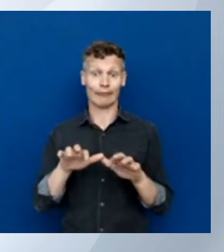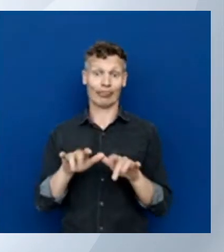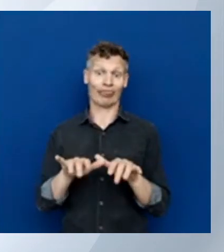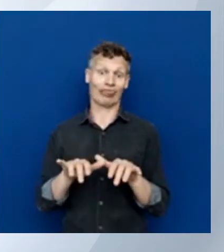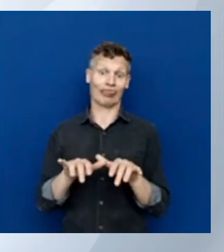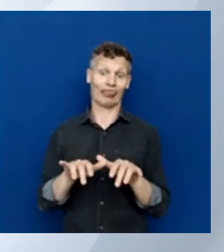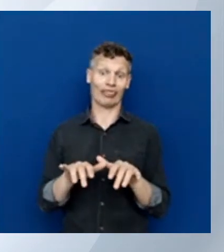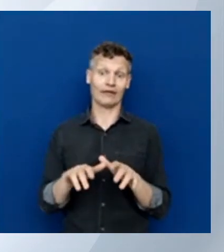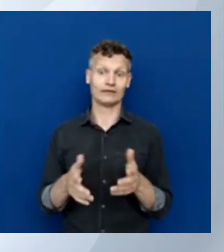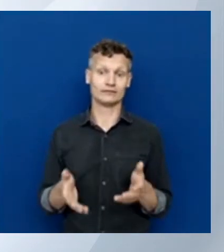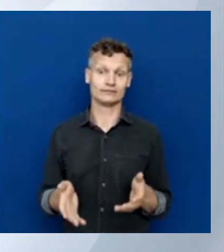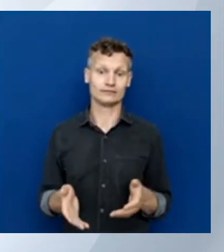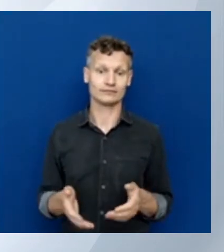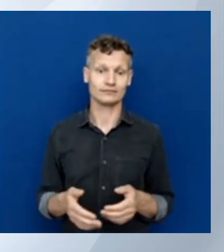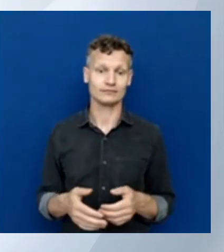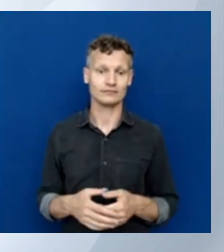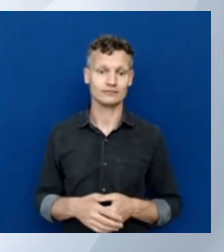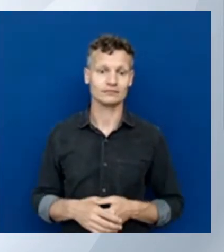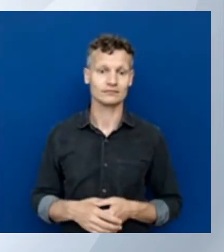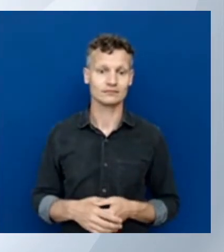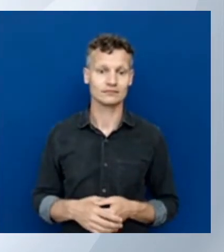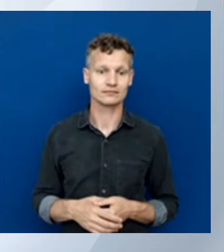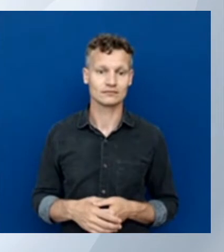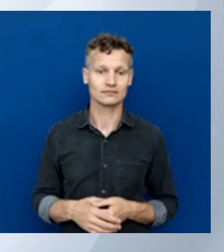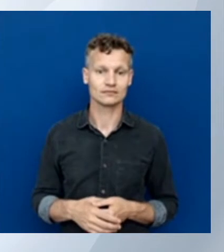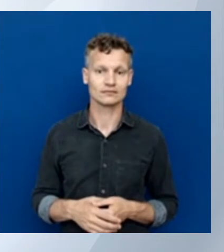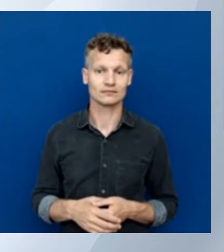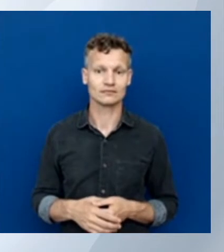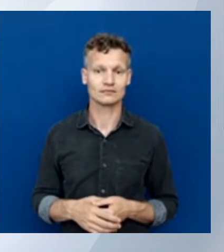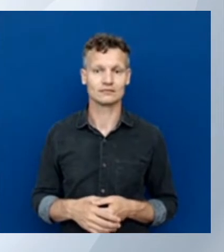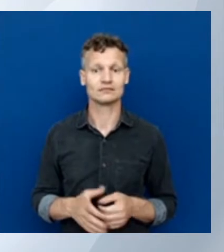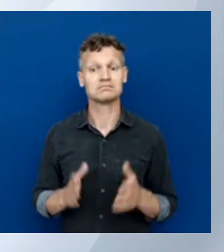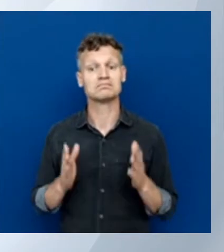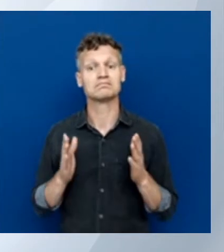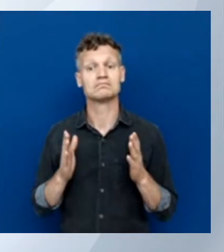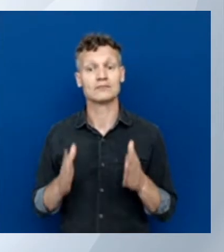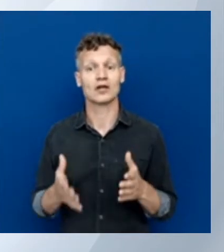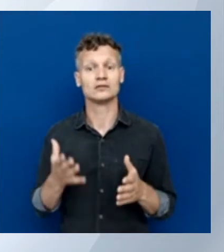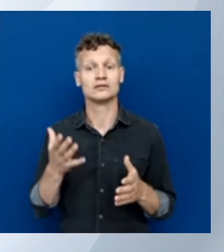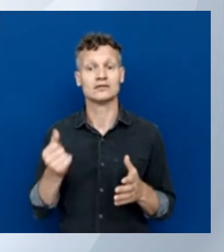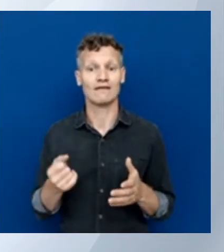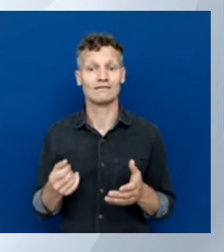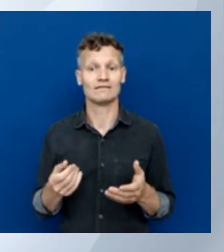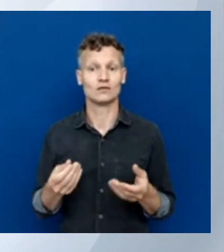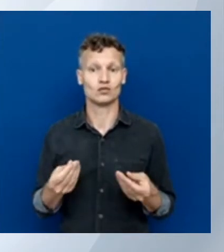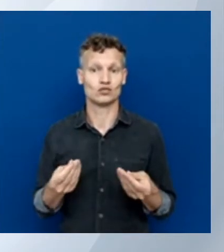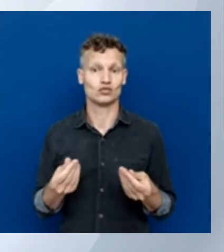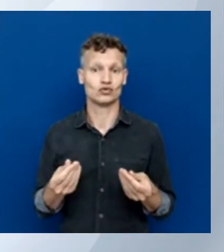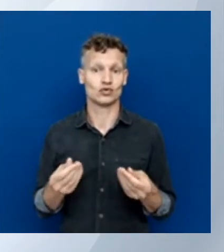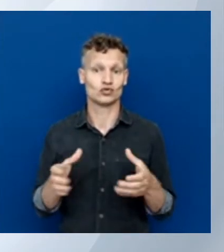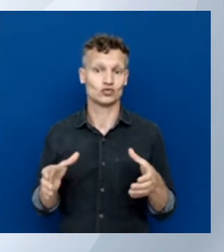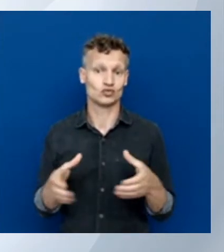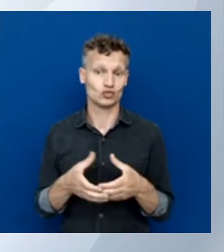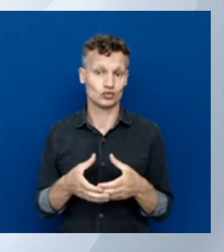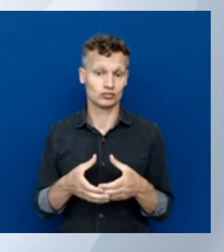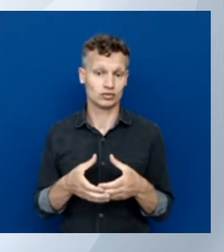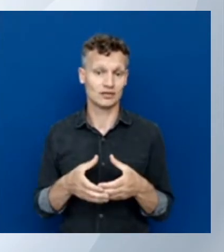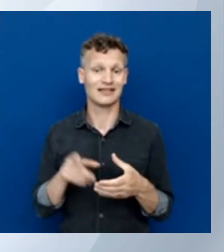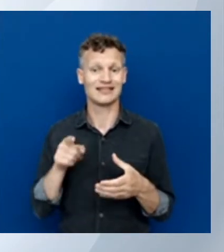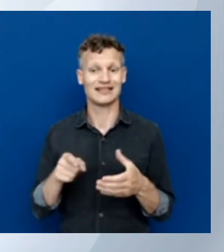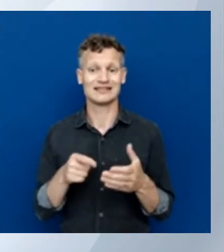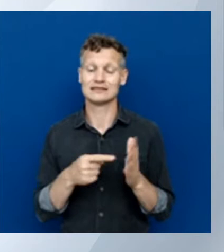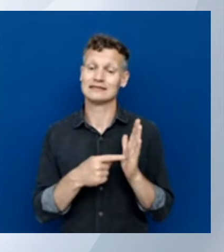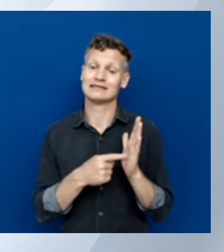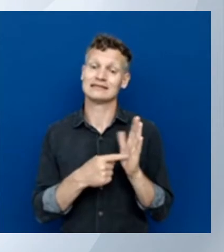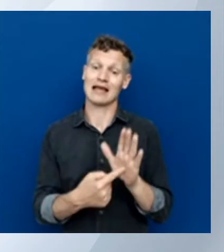And it needs to have the resource group, which was example two. And it